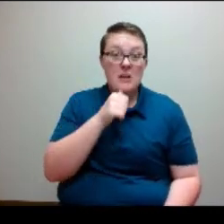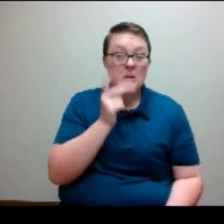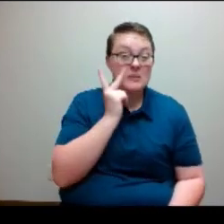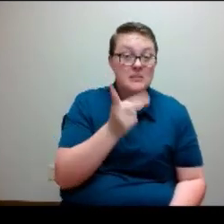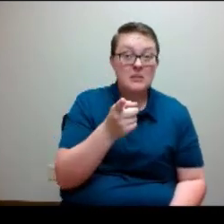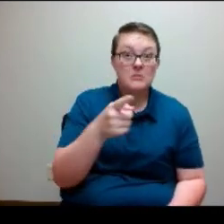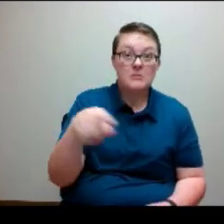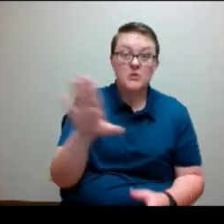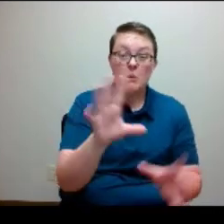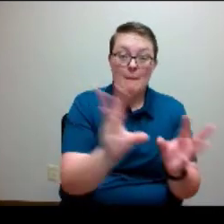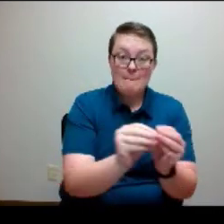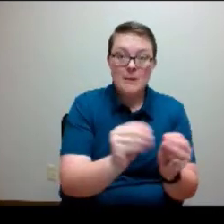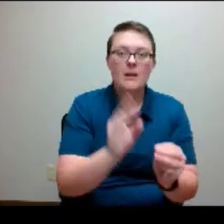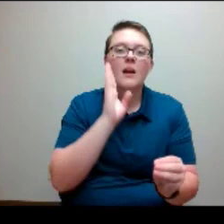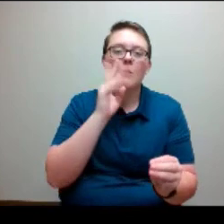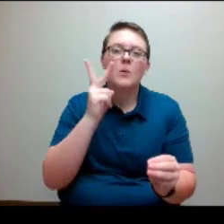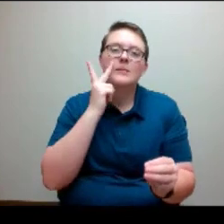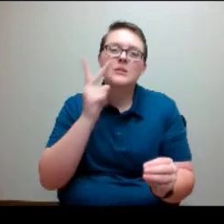definitely talk to you tomorrow.